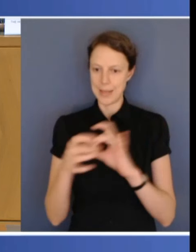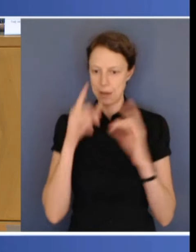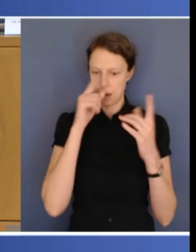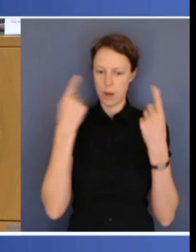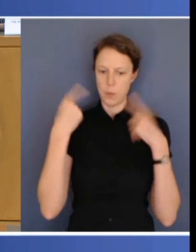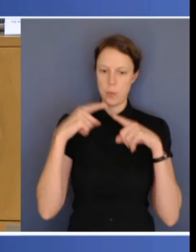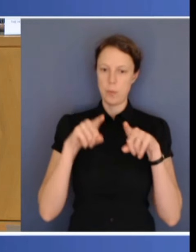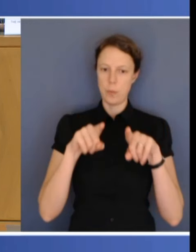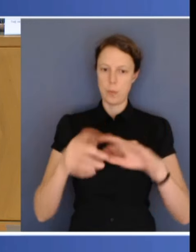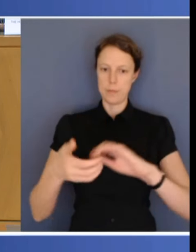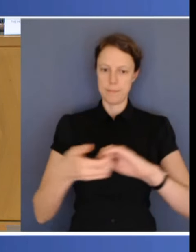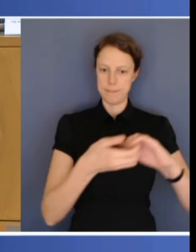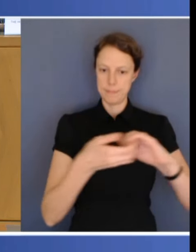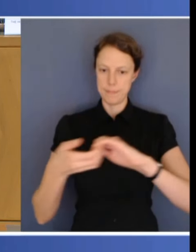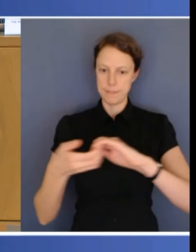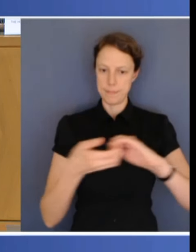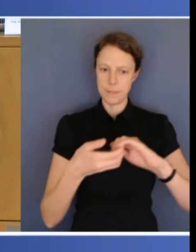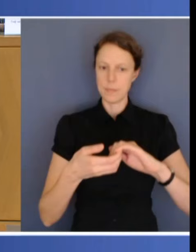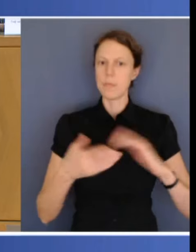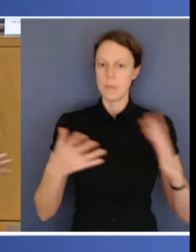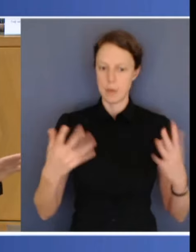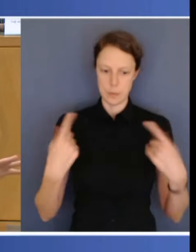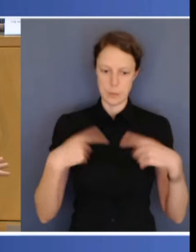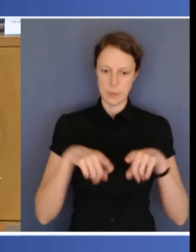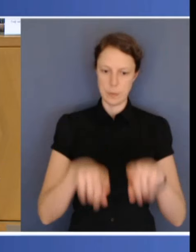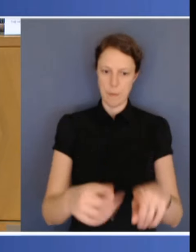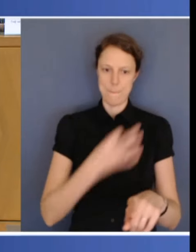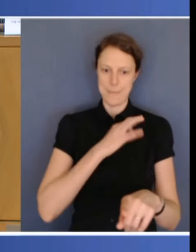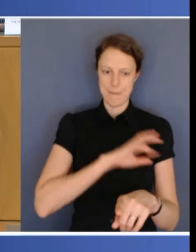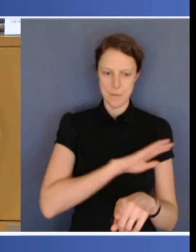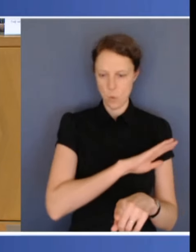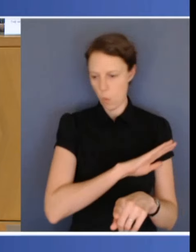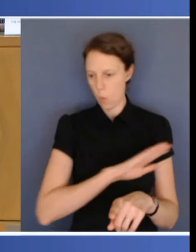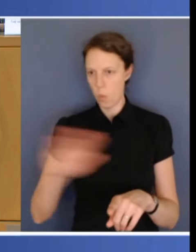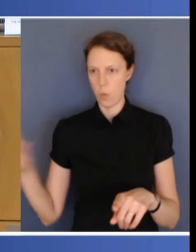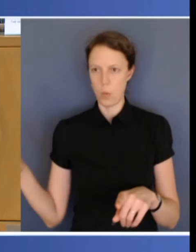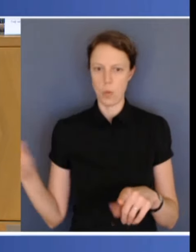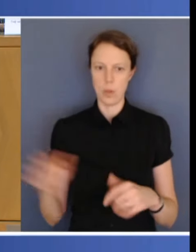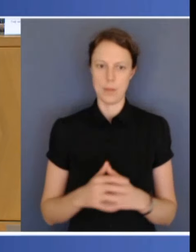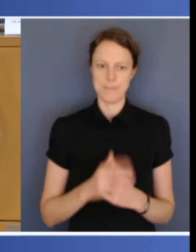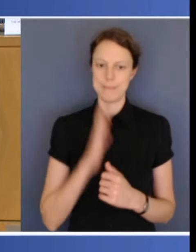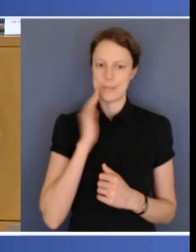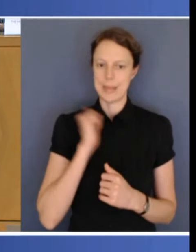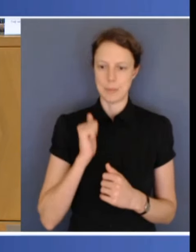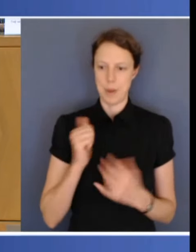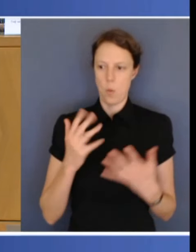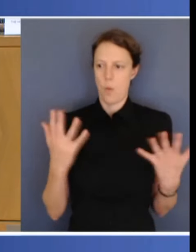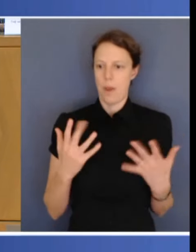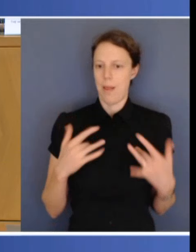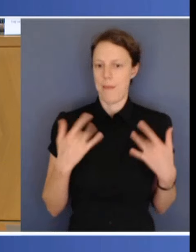that benefits our entire constituency, no matter which state or territory you live in. And I do want to thank